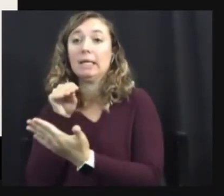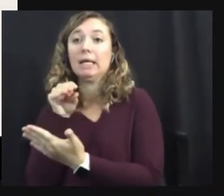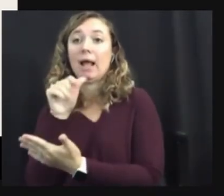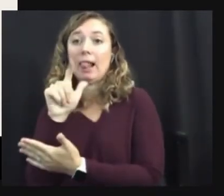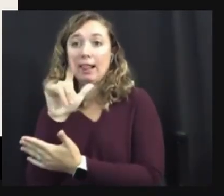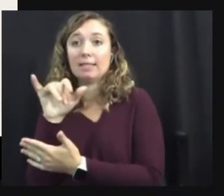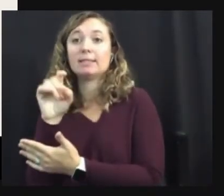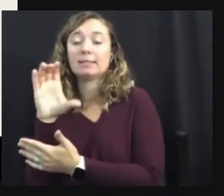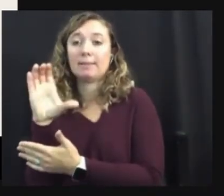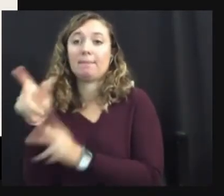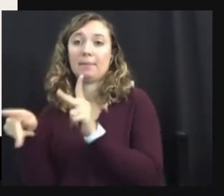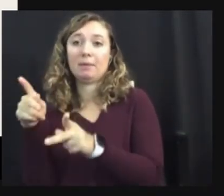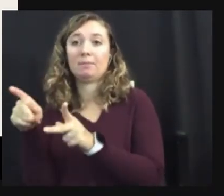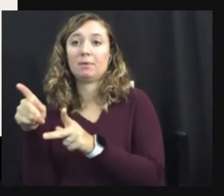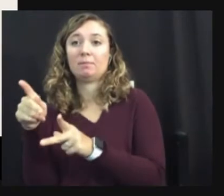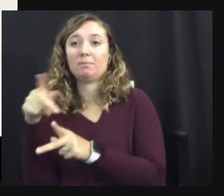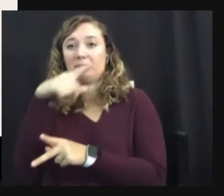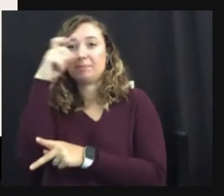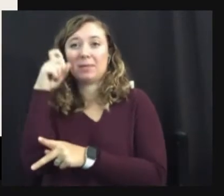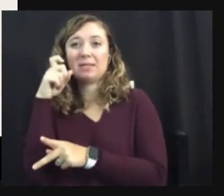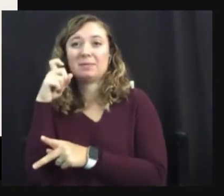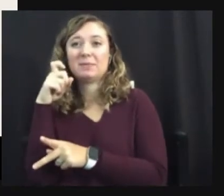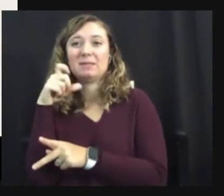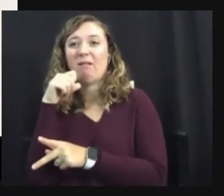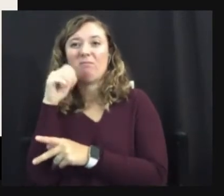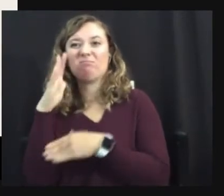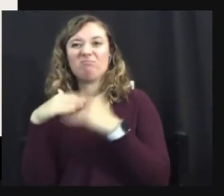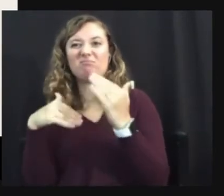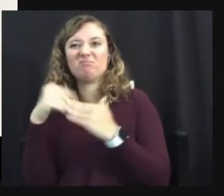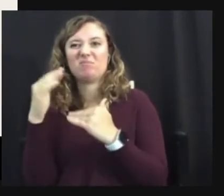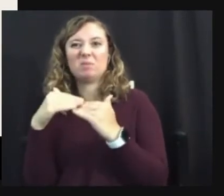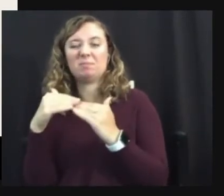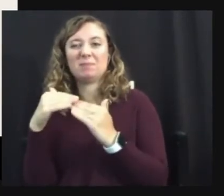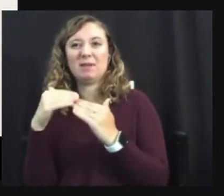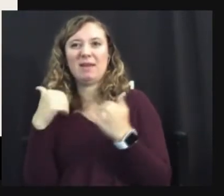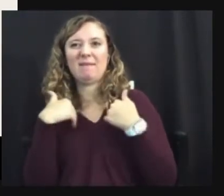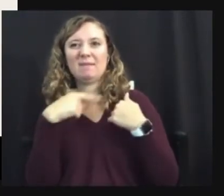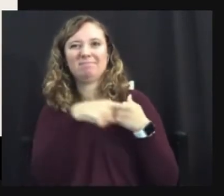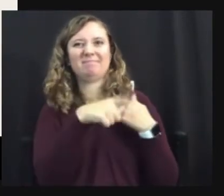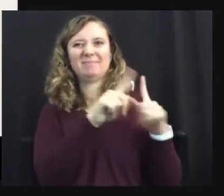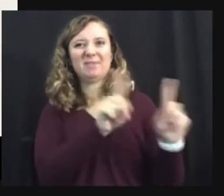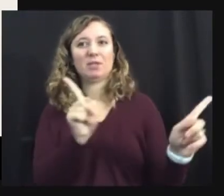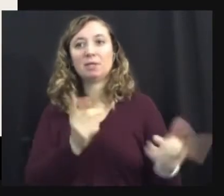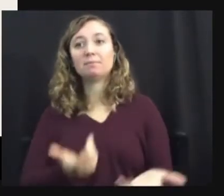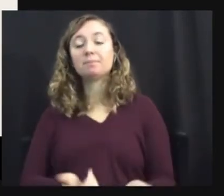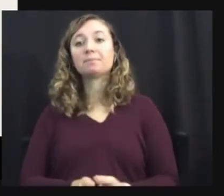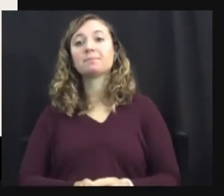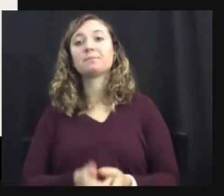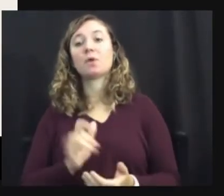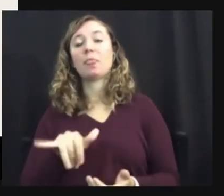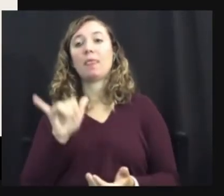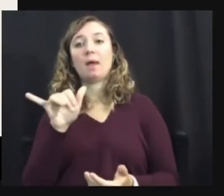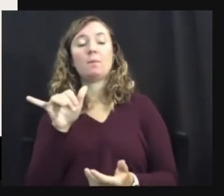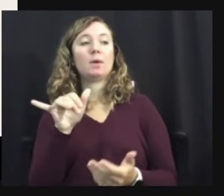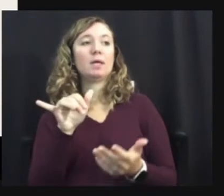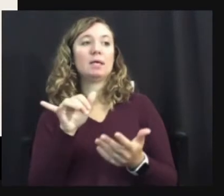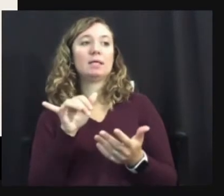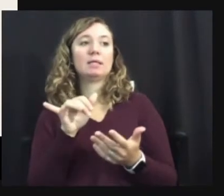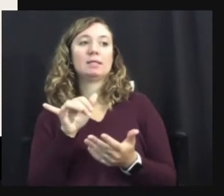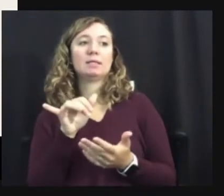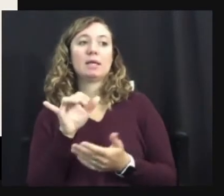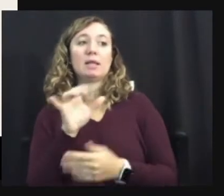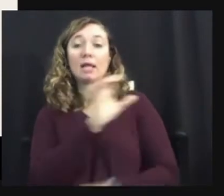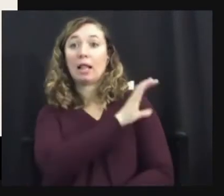largely for the comfort of the people around them. Uh, so, so that was the purpose of the, uh, clinic that,